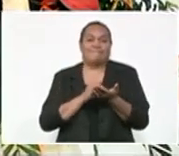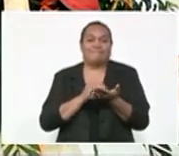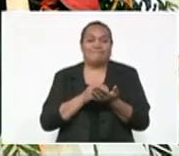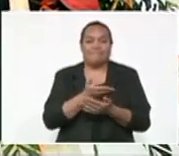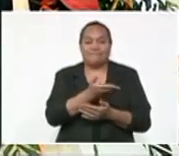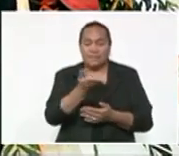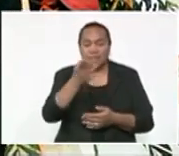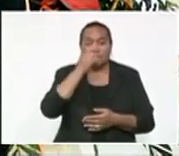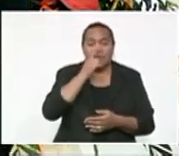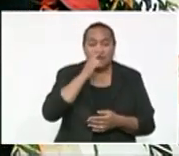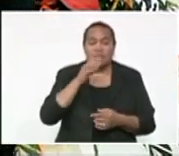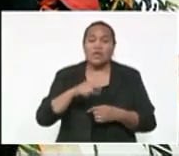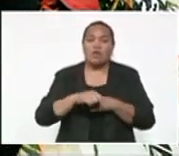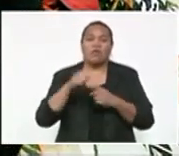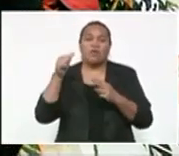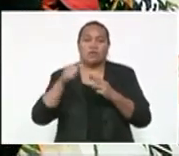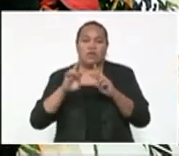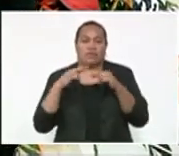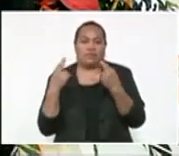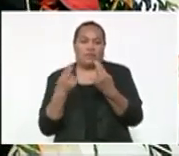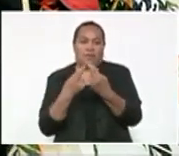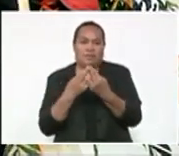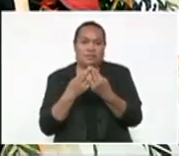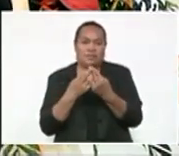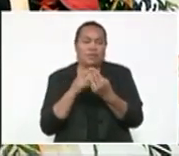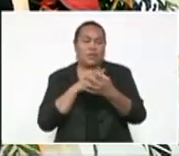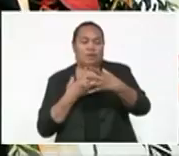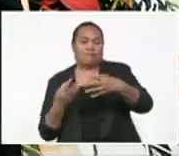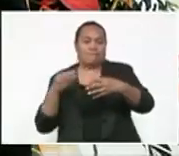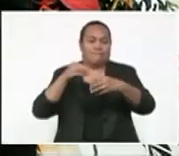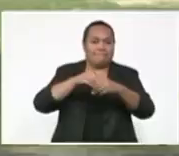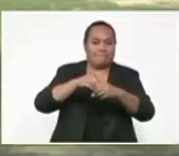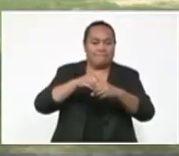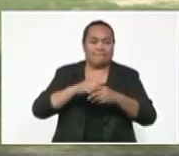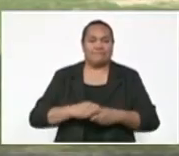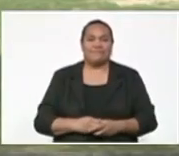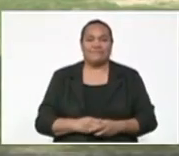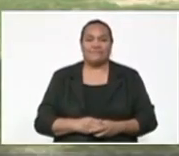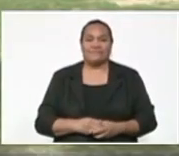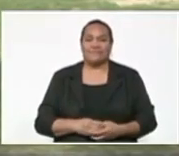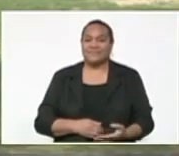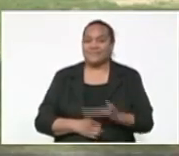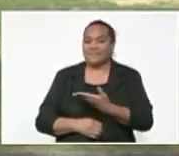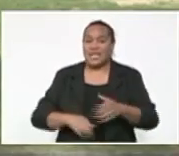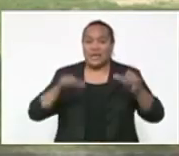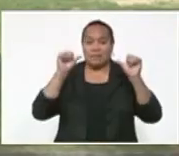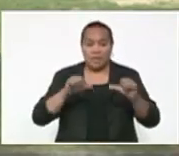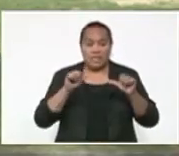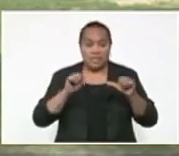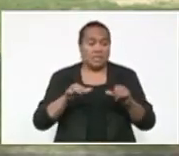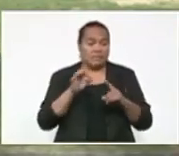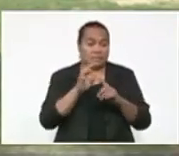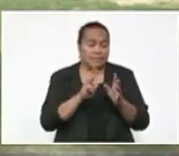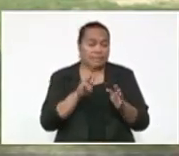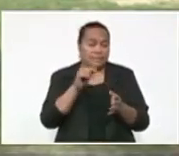and the service of our great imperial family, to which we all belong, I unquote. The President Rata William McCutton Iberis